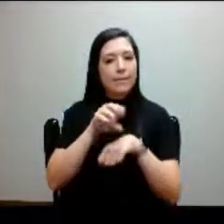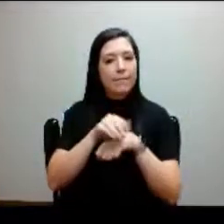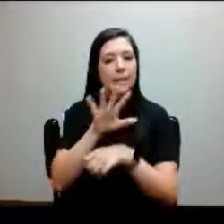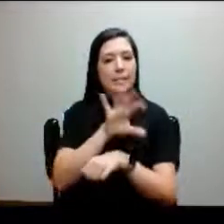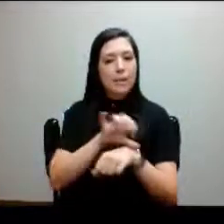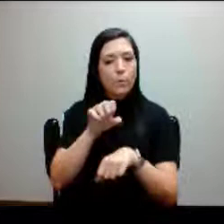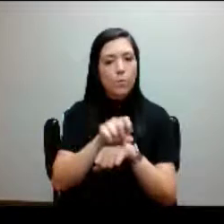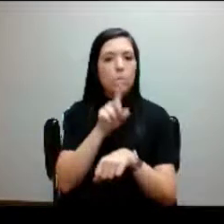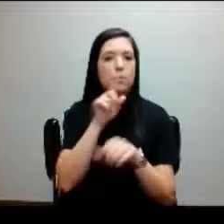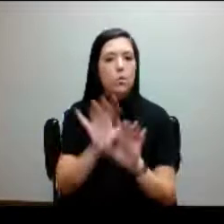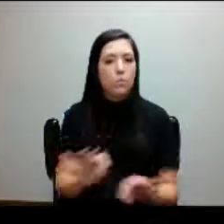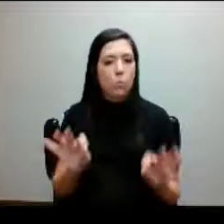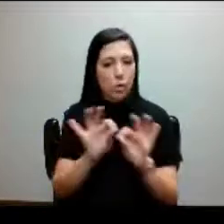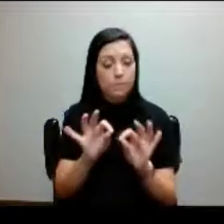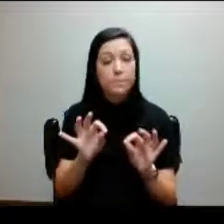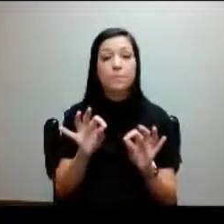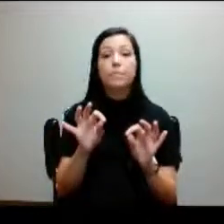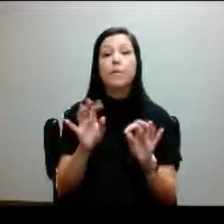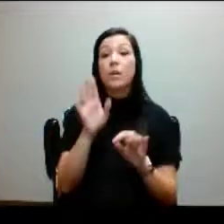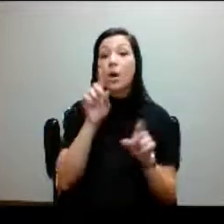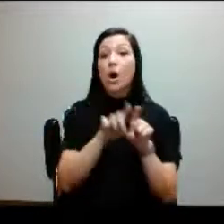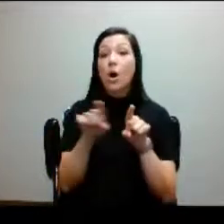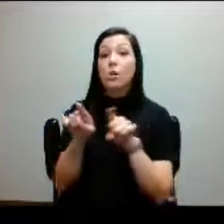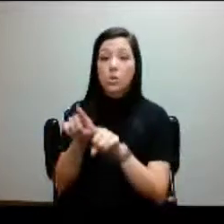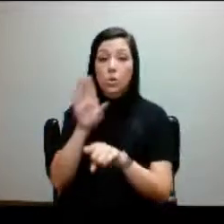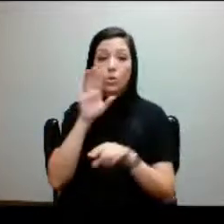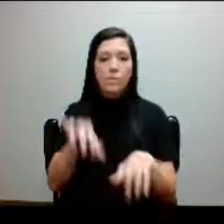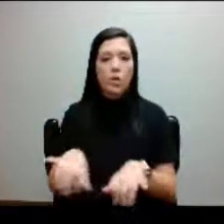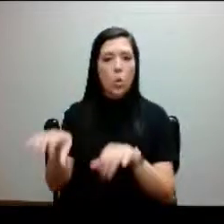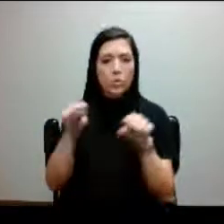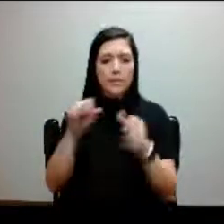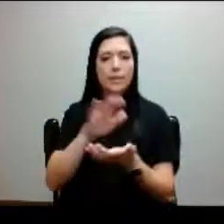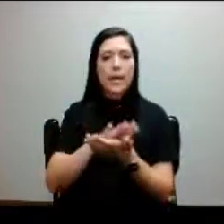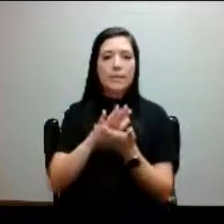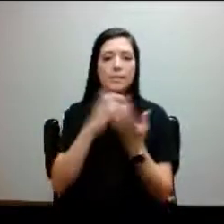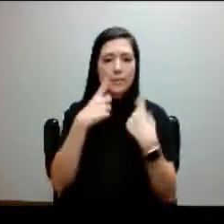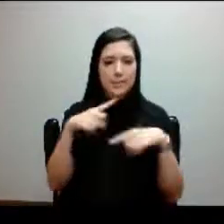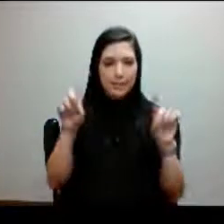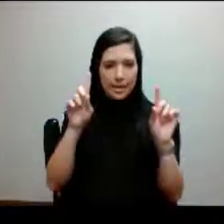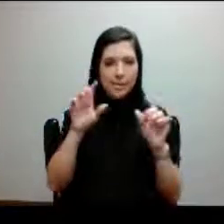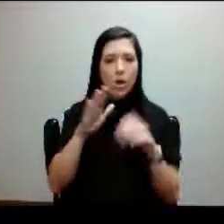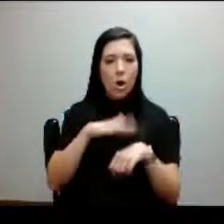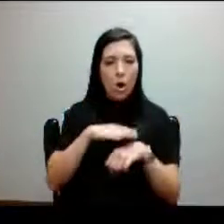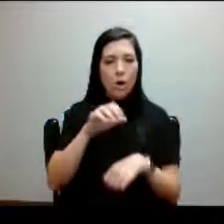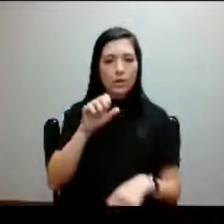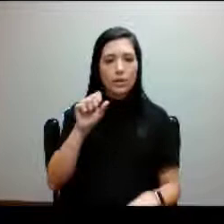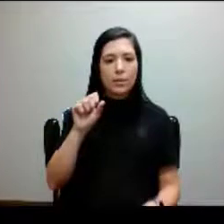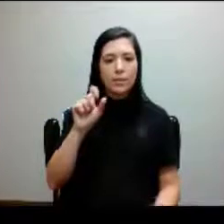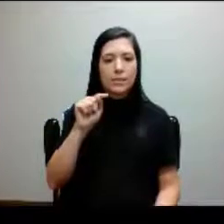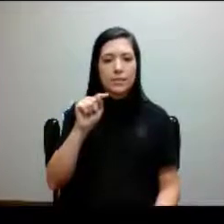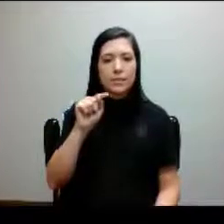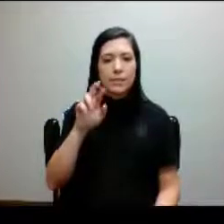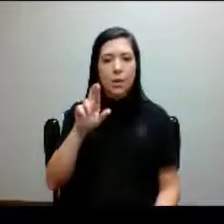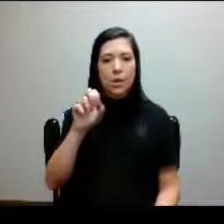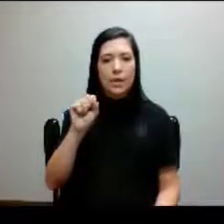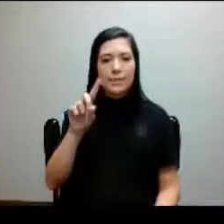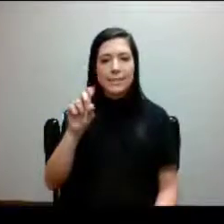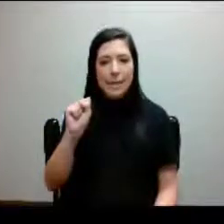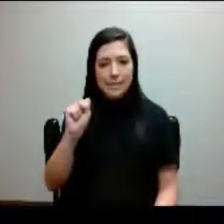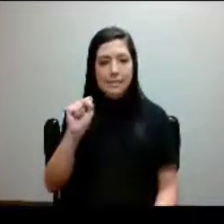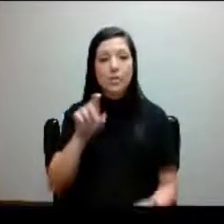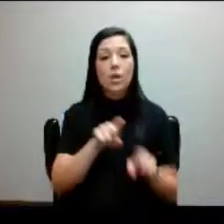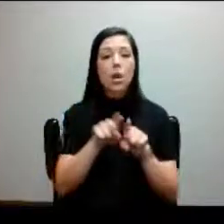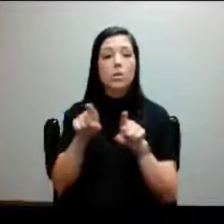hosting student success workshops through TRSDS Blackboard and still working with CACO for